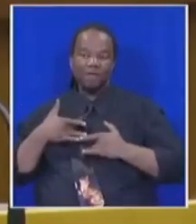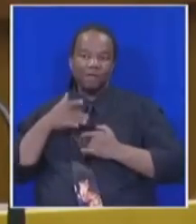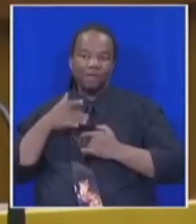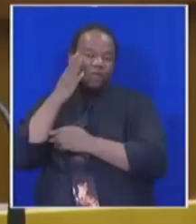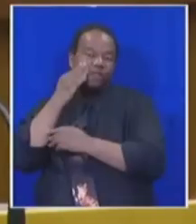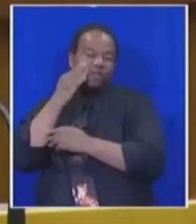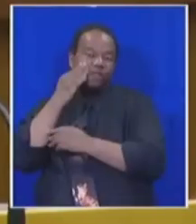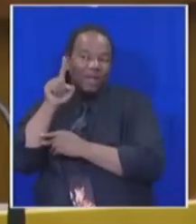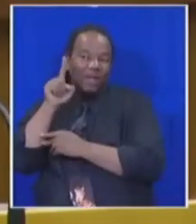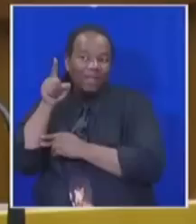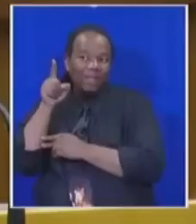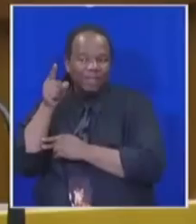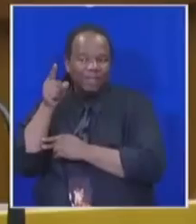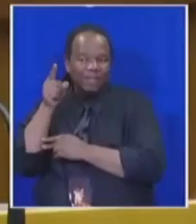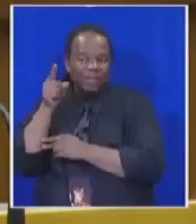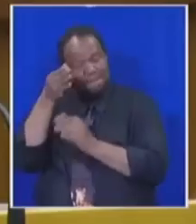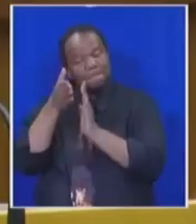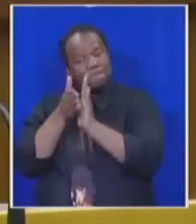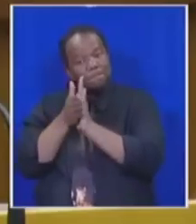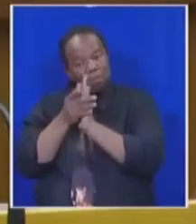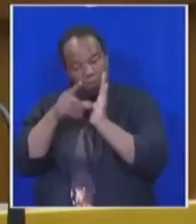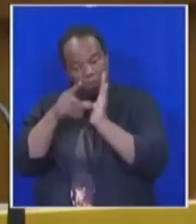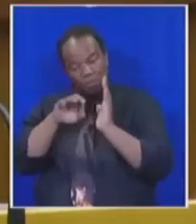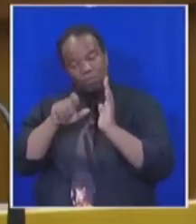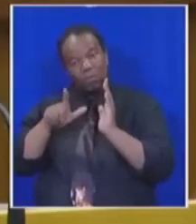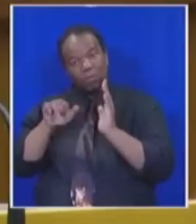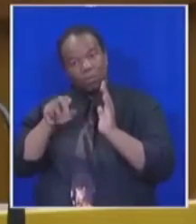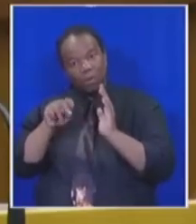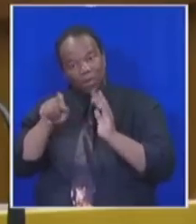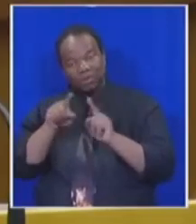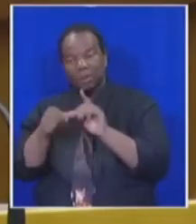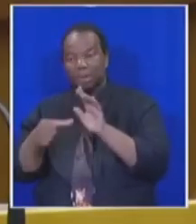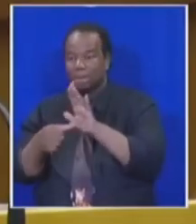of their potential that is of primary importance to citizens.